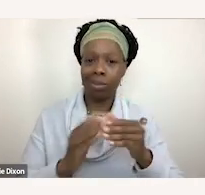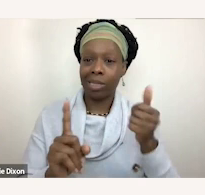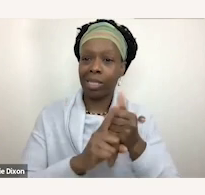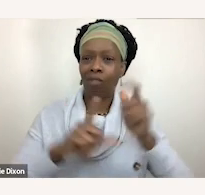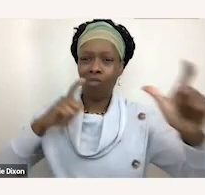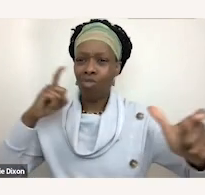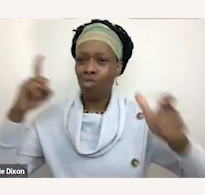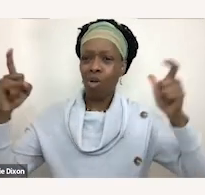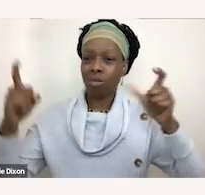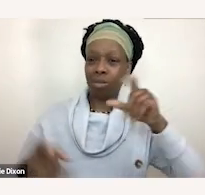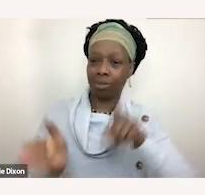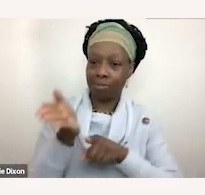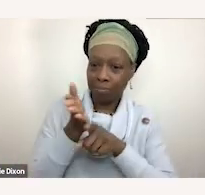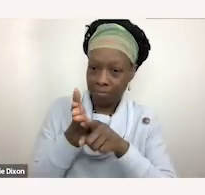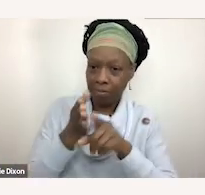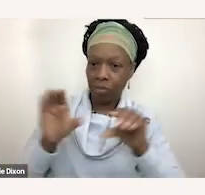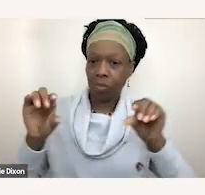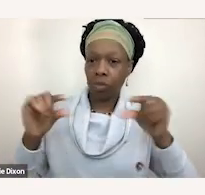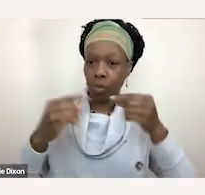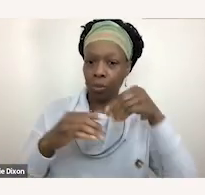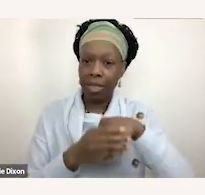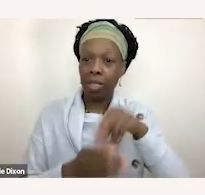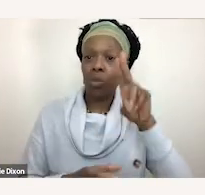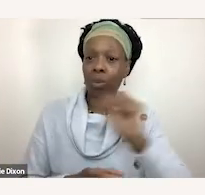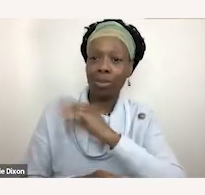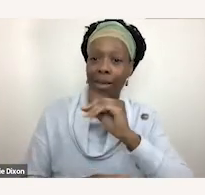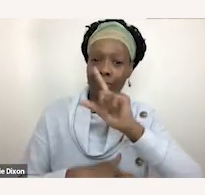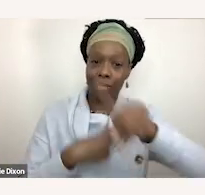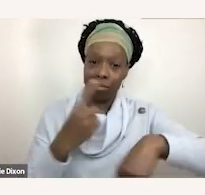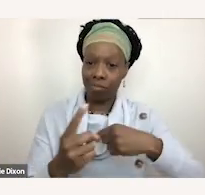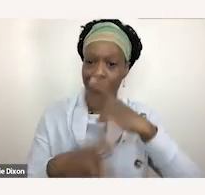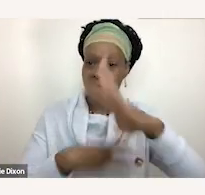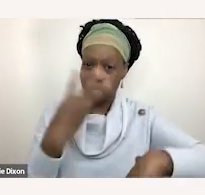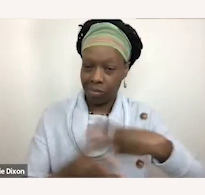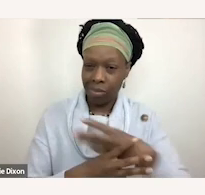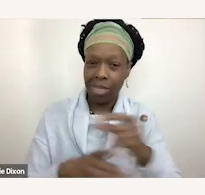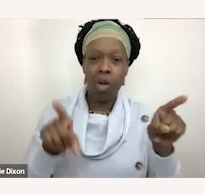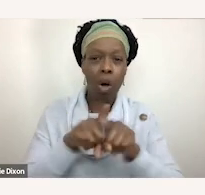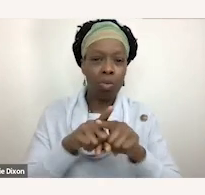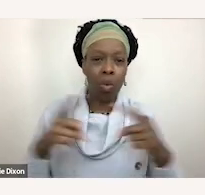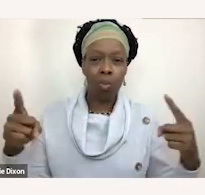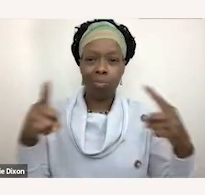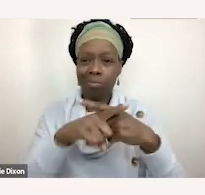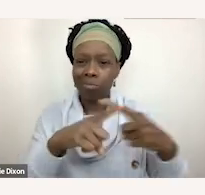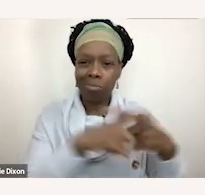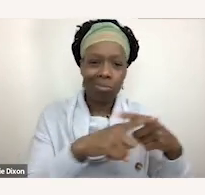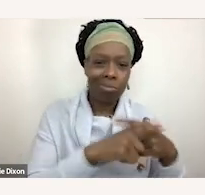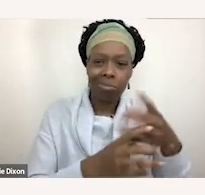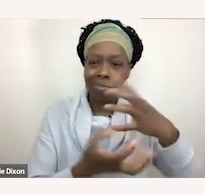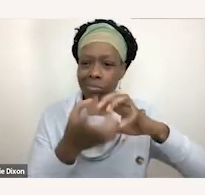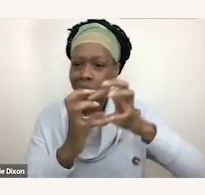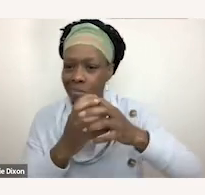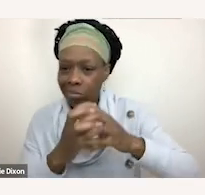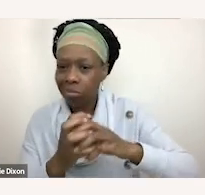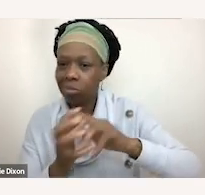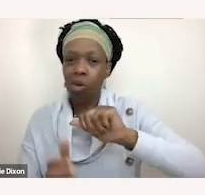around the world. And it's really the only marginal identity that intersects across all other identities. So within the disability community,